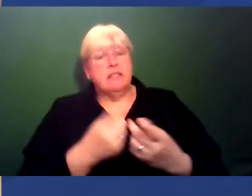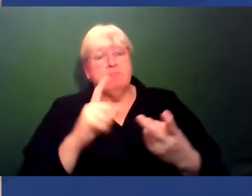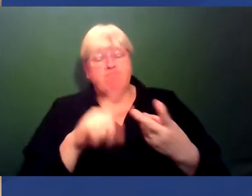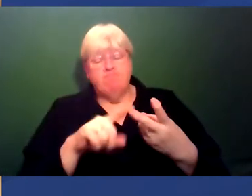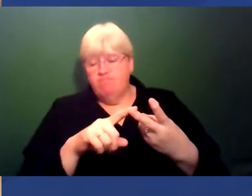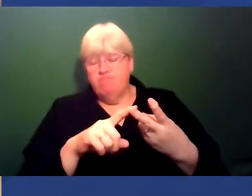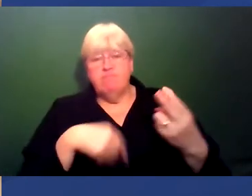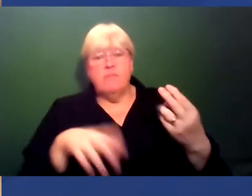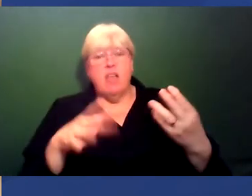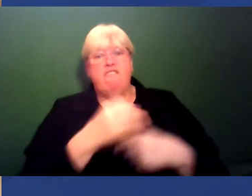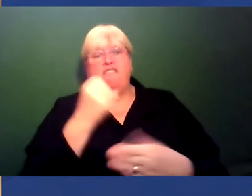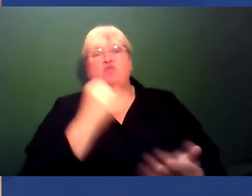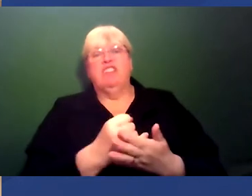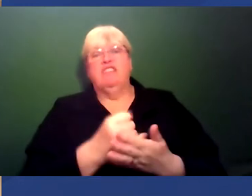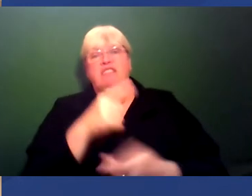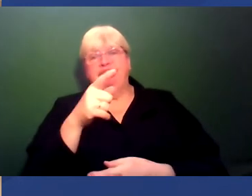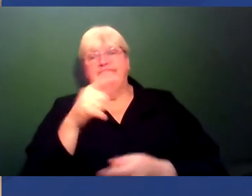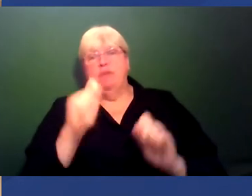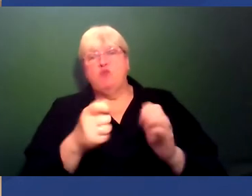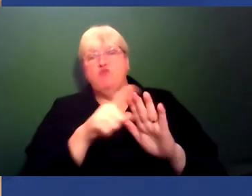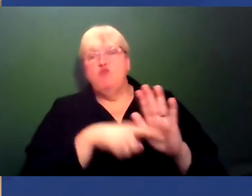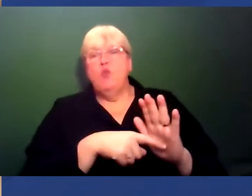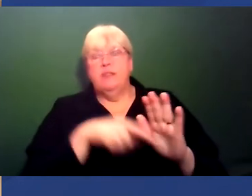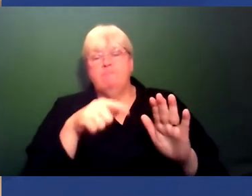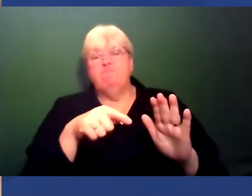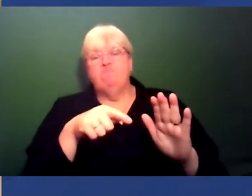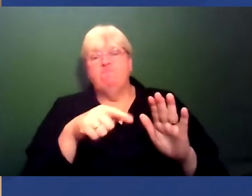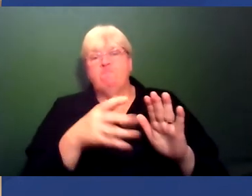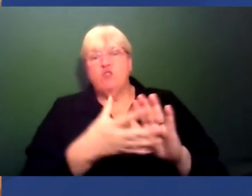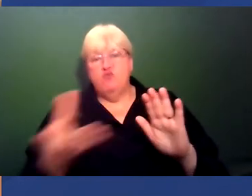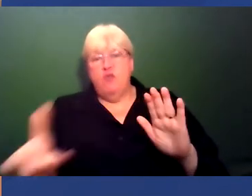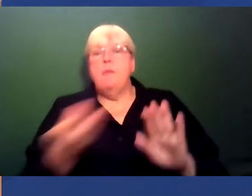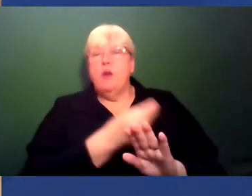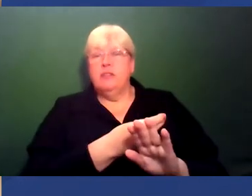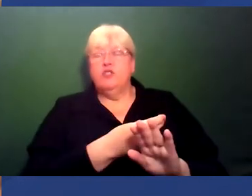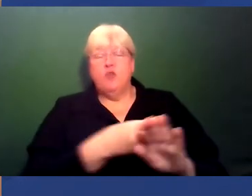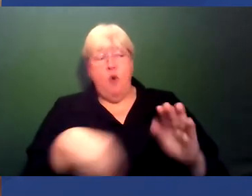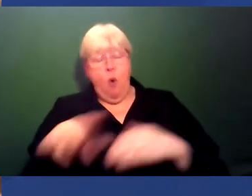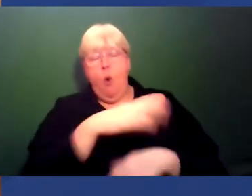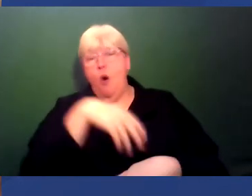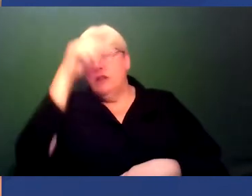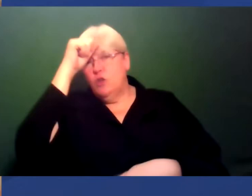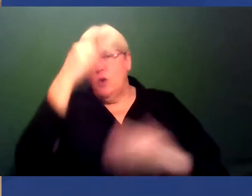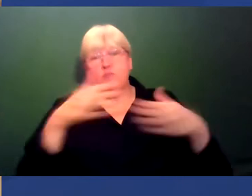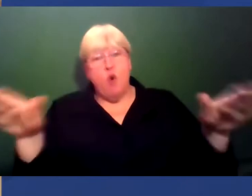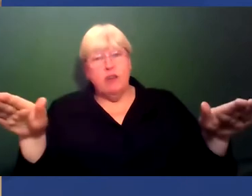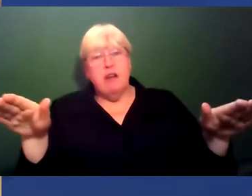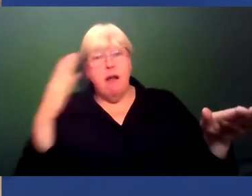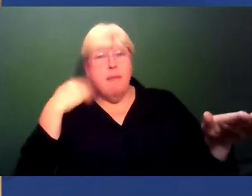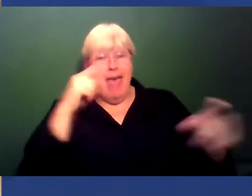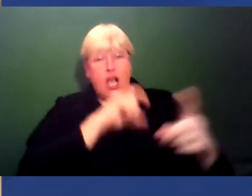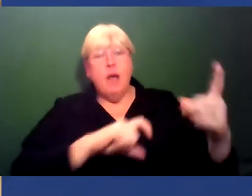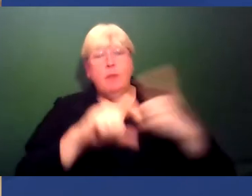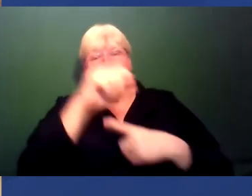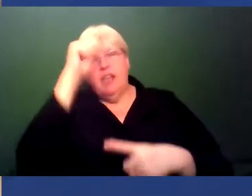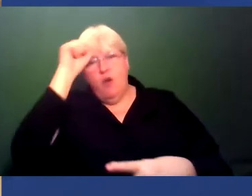found guilty of a transgression, then that needs to be reported back so that the broader black community around that individual reported it actually knows that if